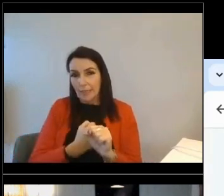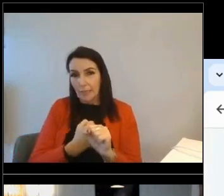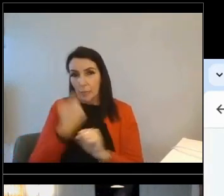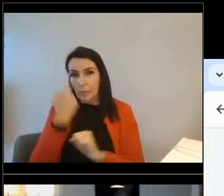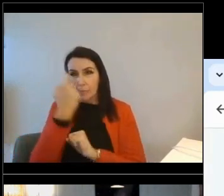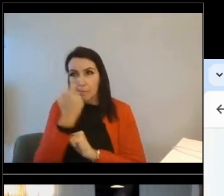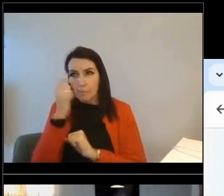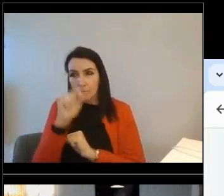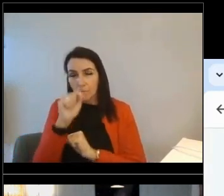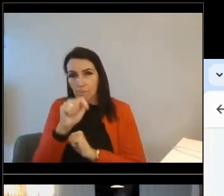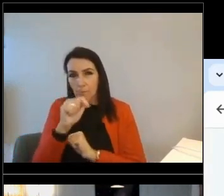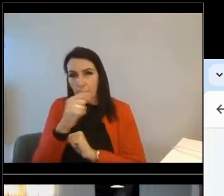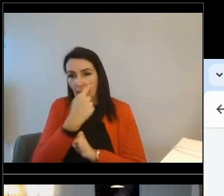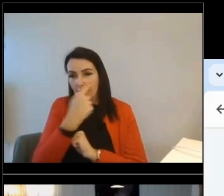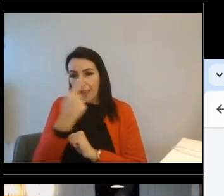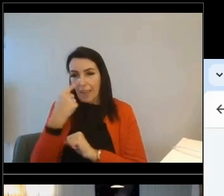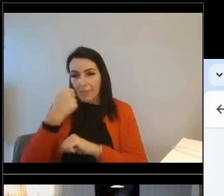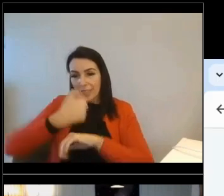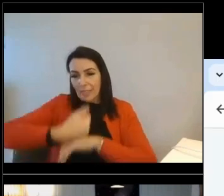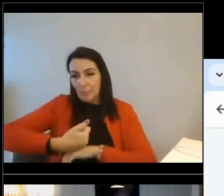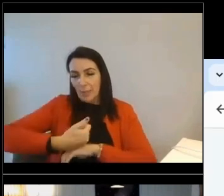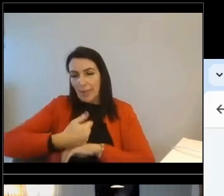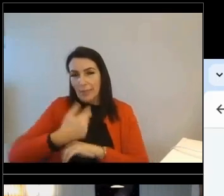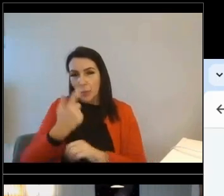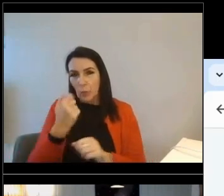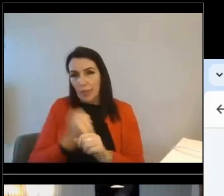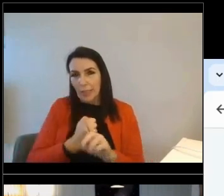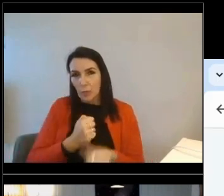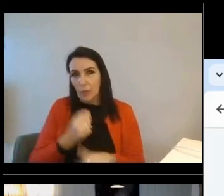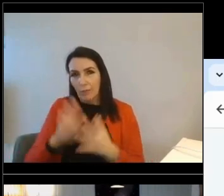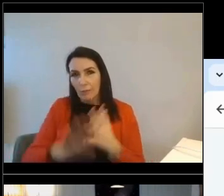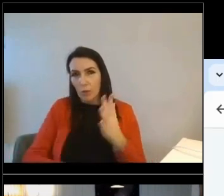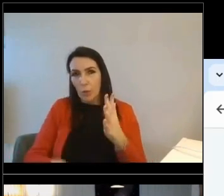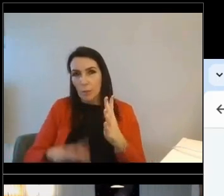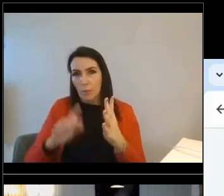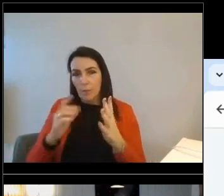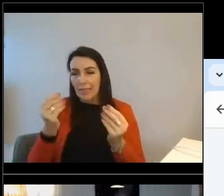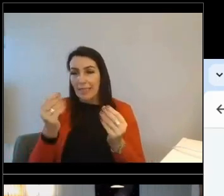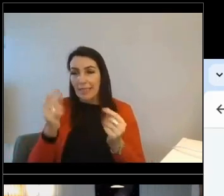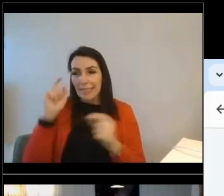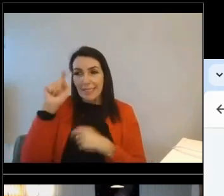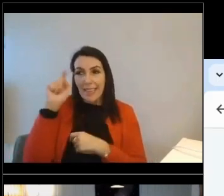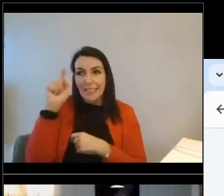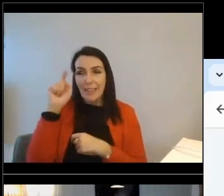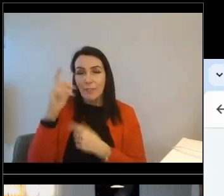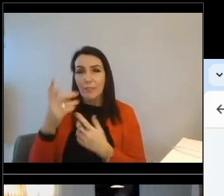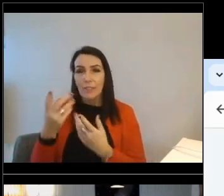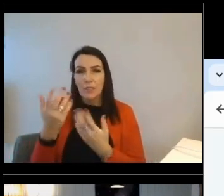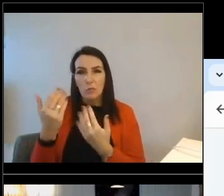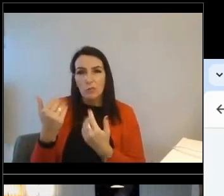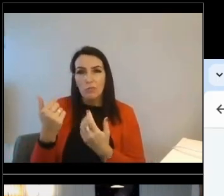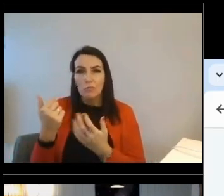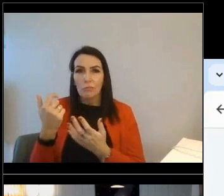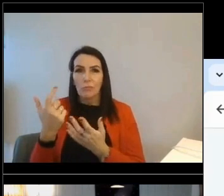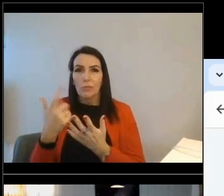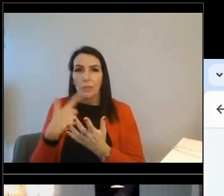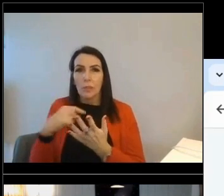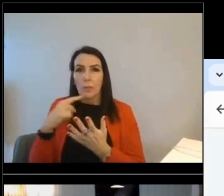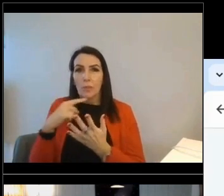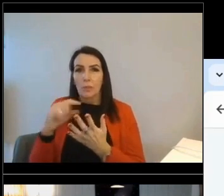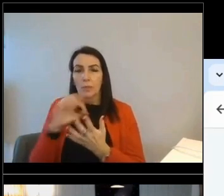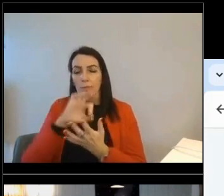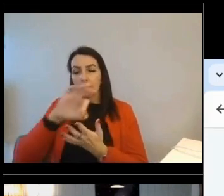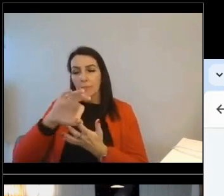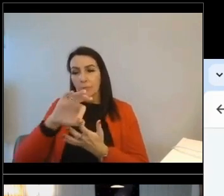part of the evidence base for maybe, you know, certain incentives that you're offering them. You might want them to send an action plan in to